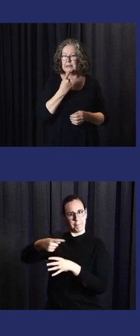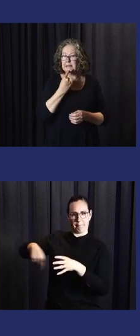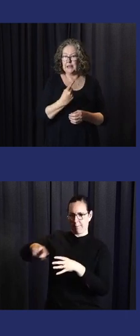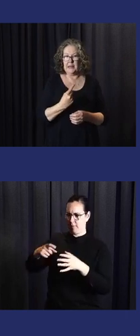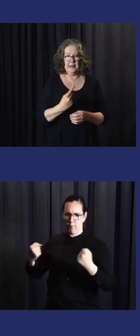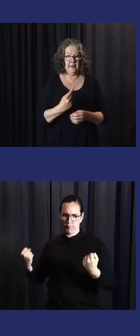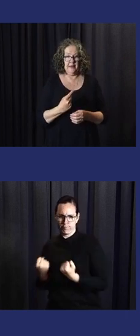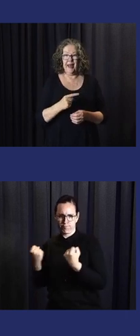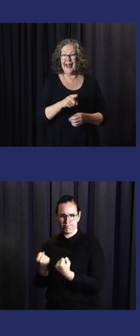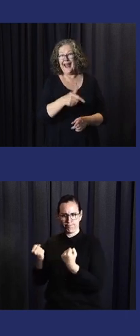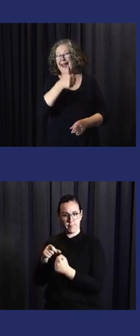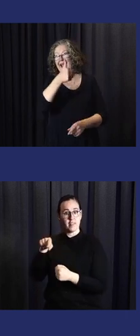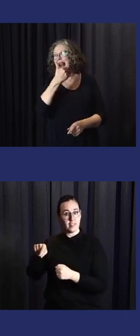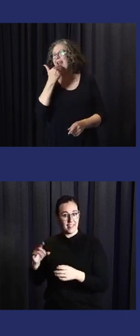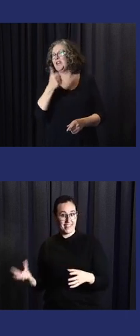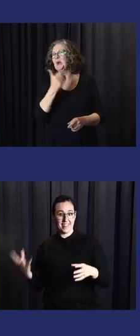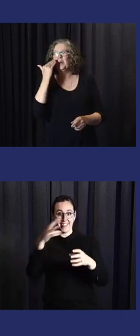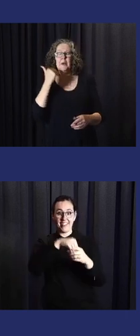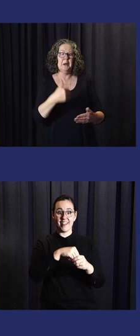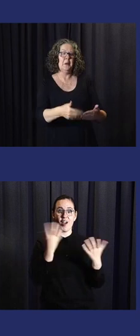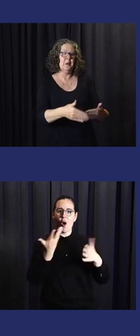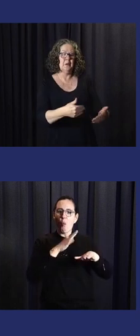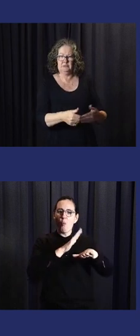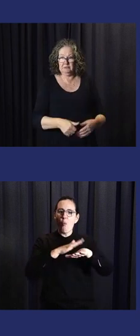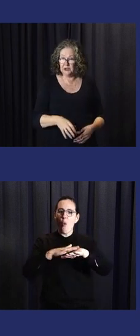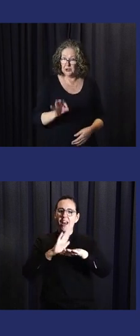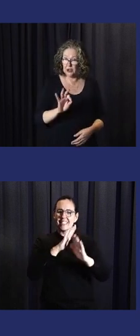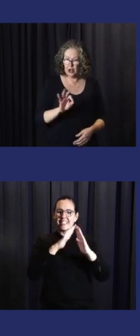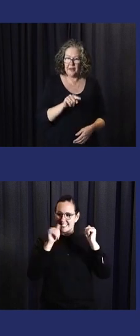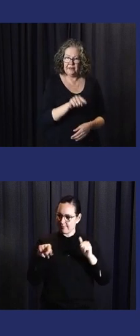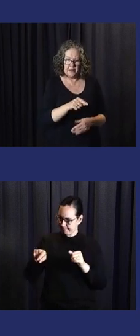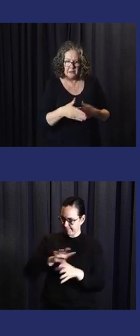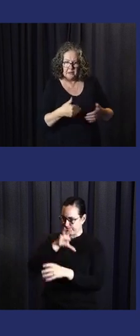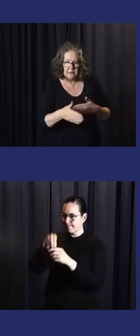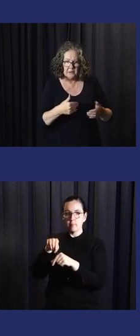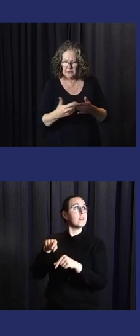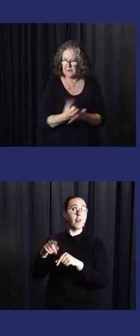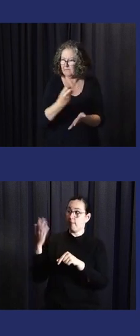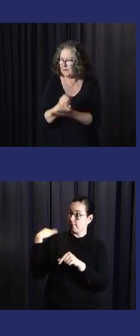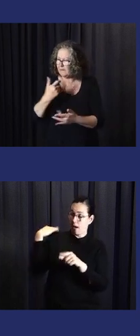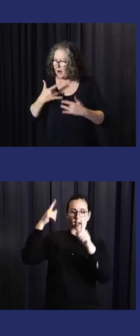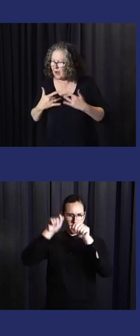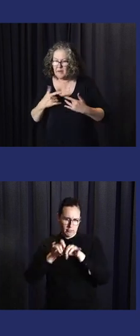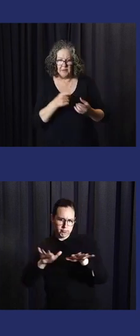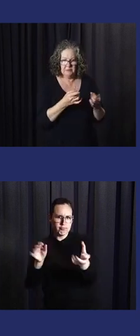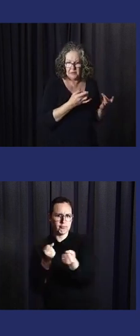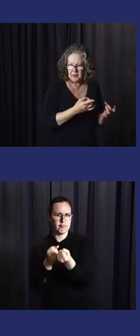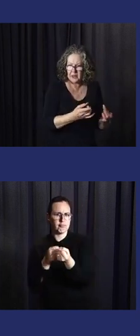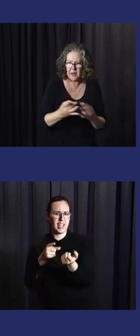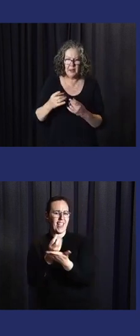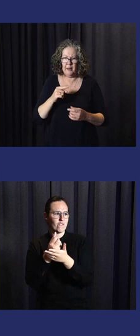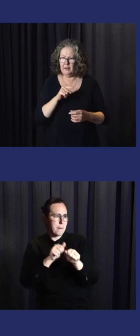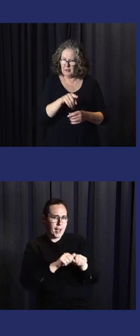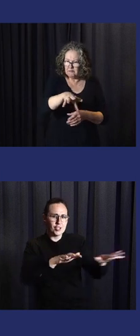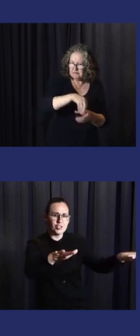Office. So that is critical. We can't simply say, oh, that's a really nice activity run by the women. It's not